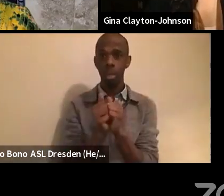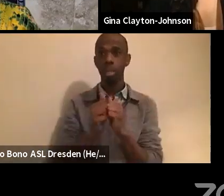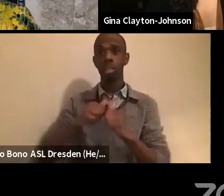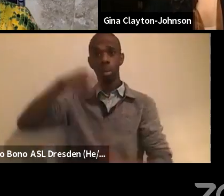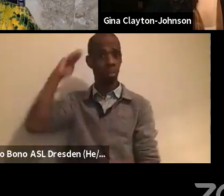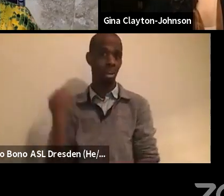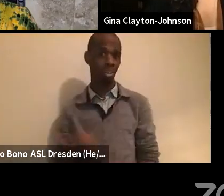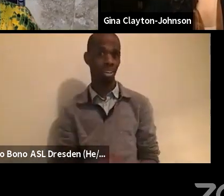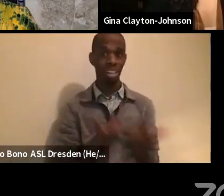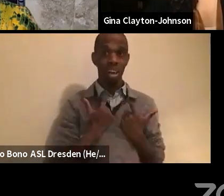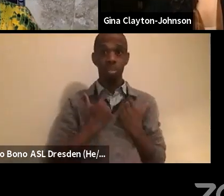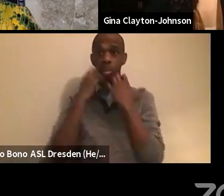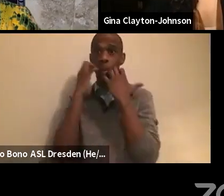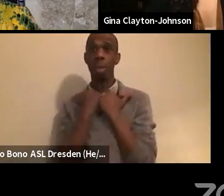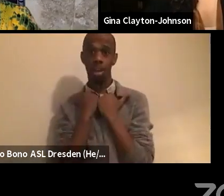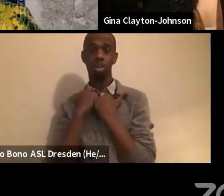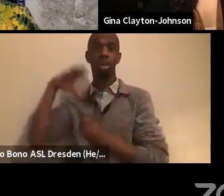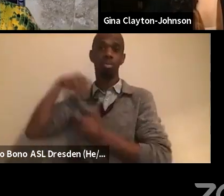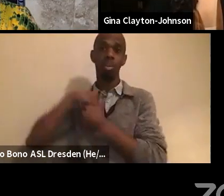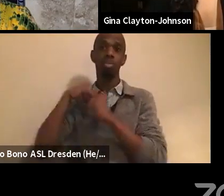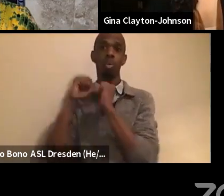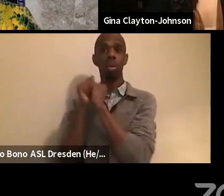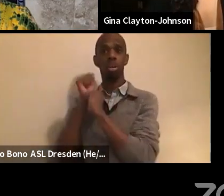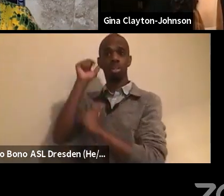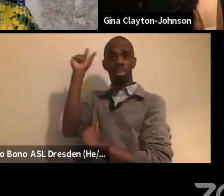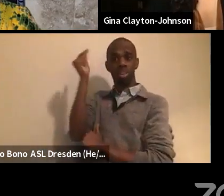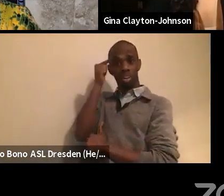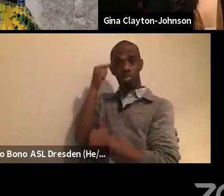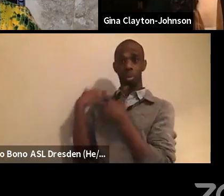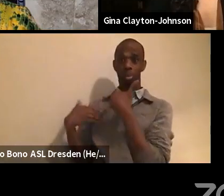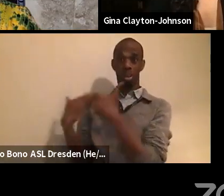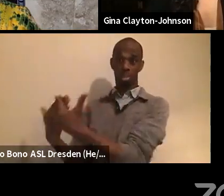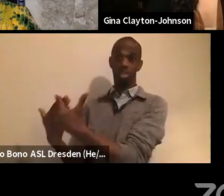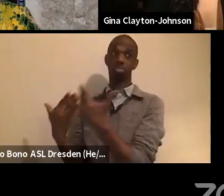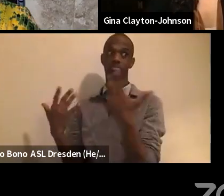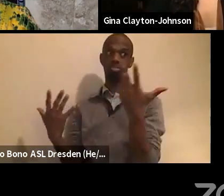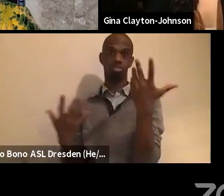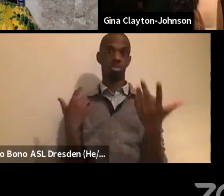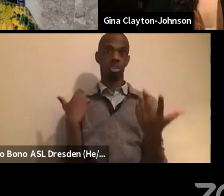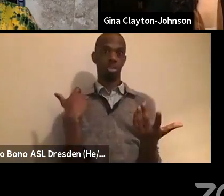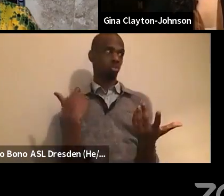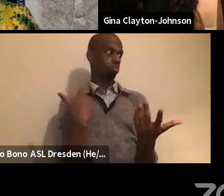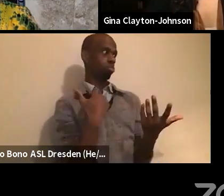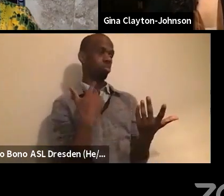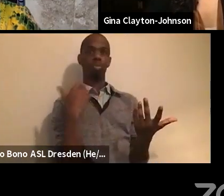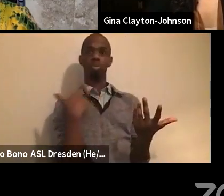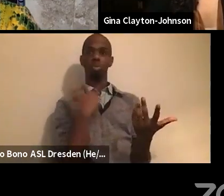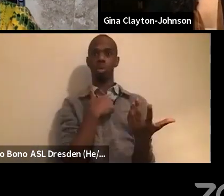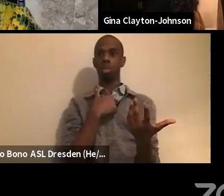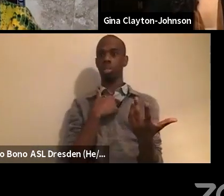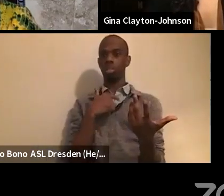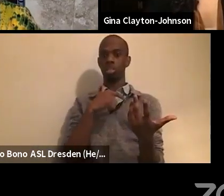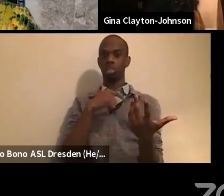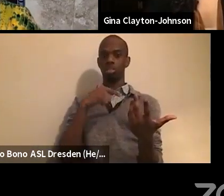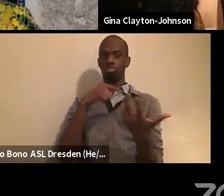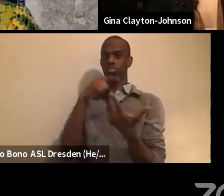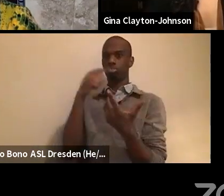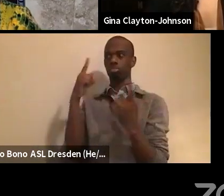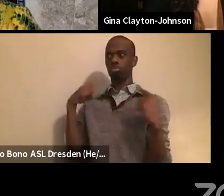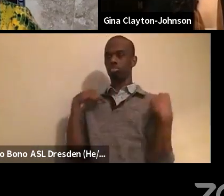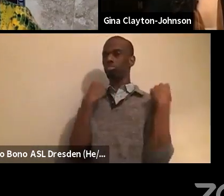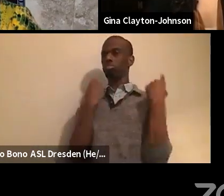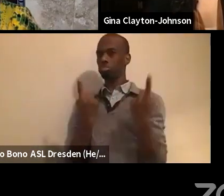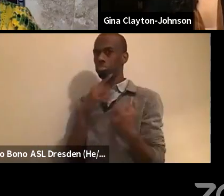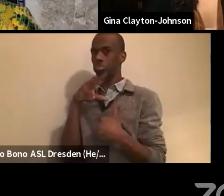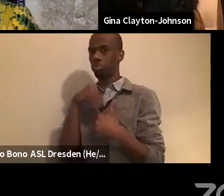Lives Matter entering into the electoral space, um, we were never not in the electoral space. We made an active